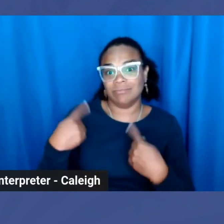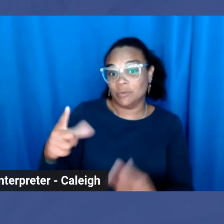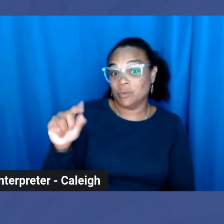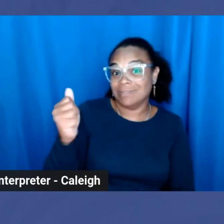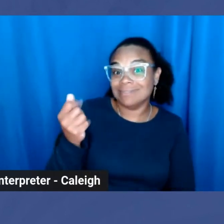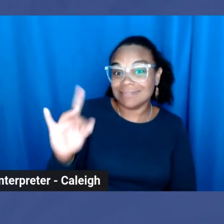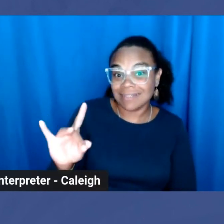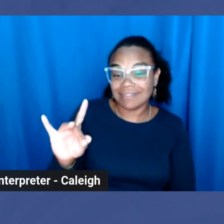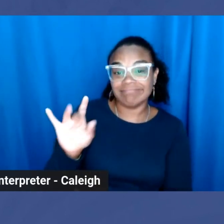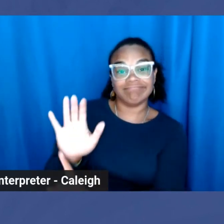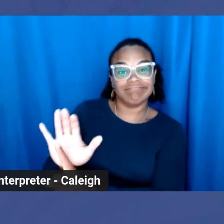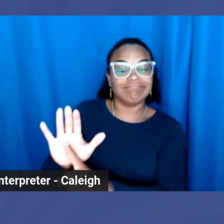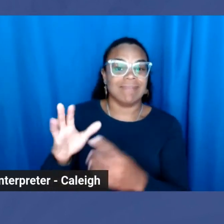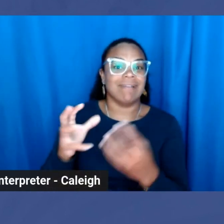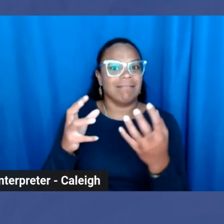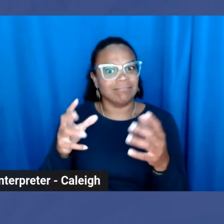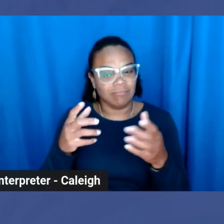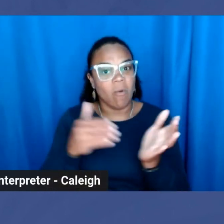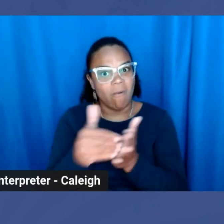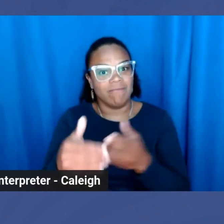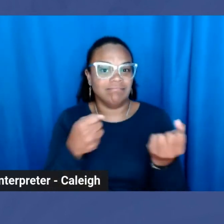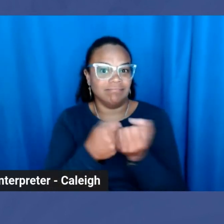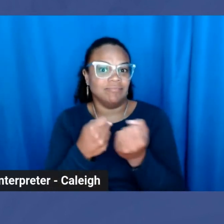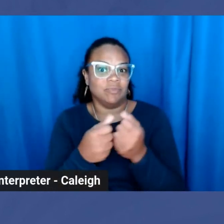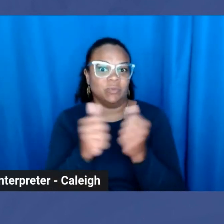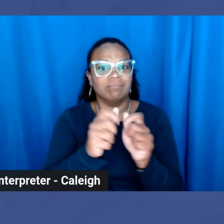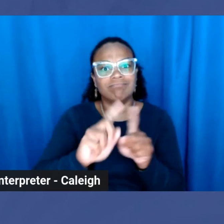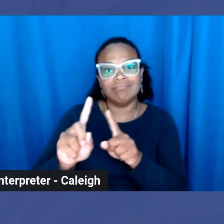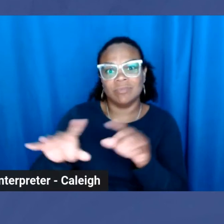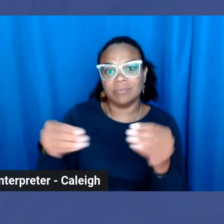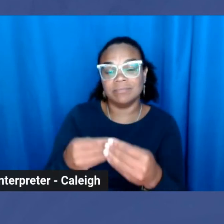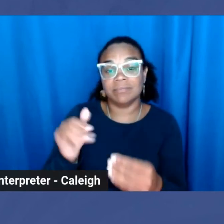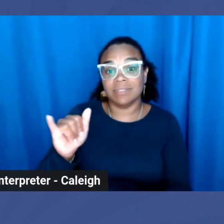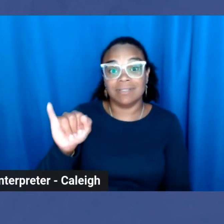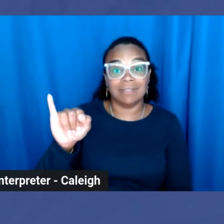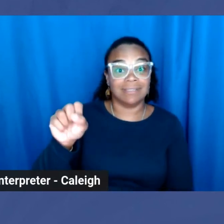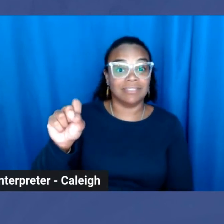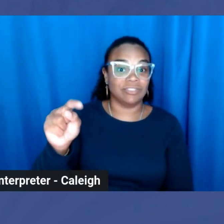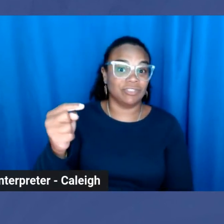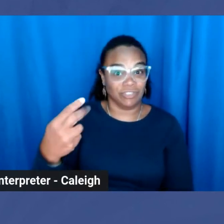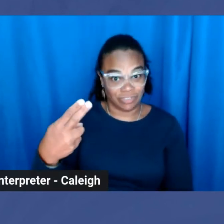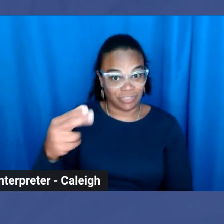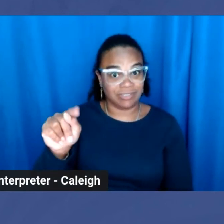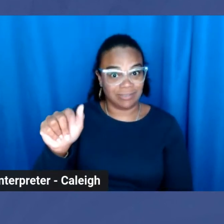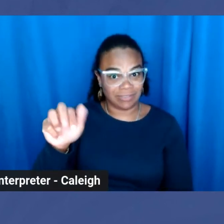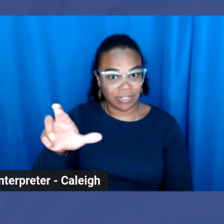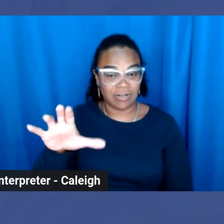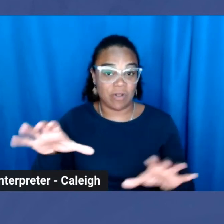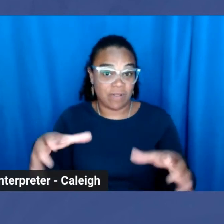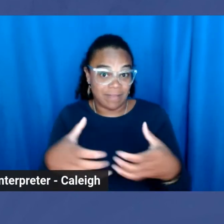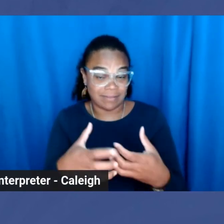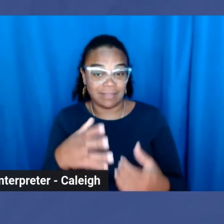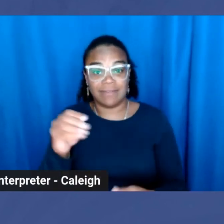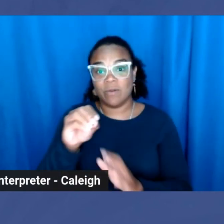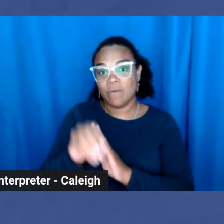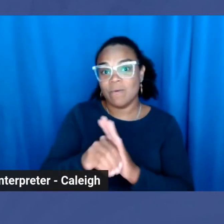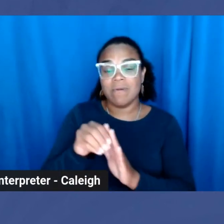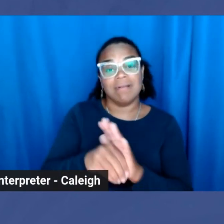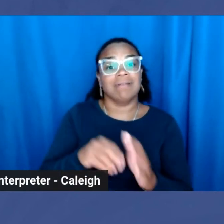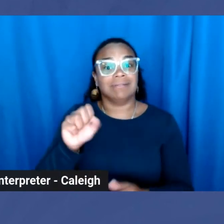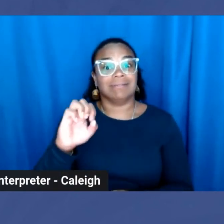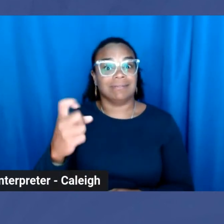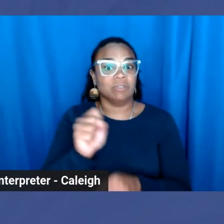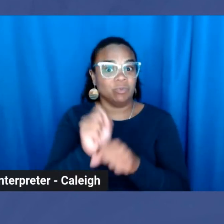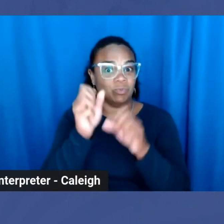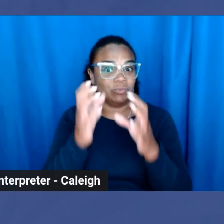They advocate regularly with organizations such as the Ishtar Collective and Oregon Sex Workers Committee.